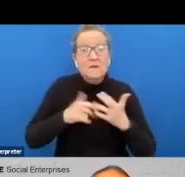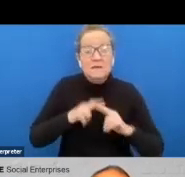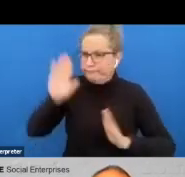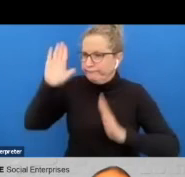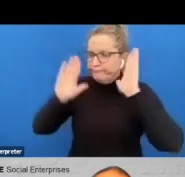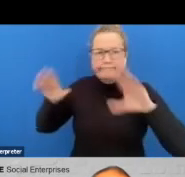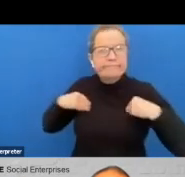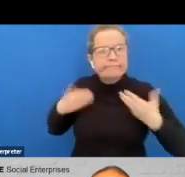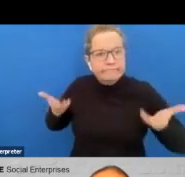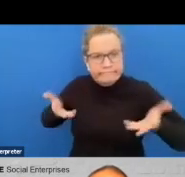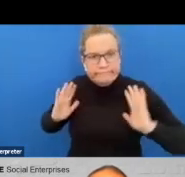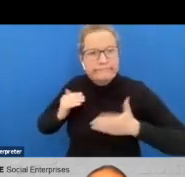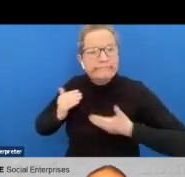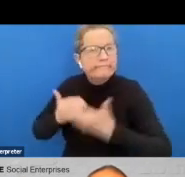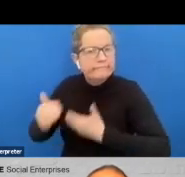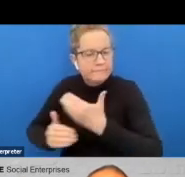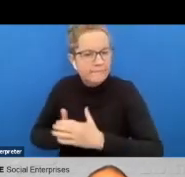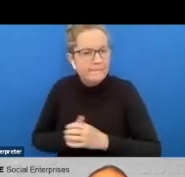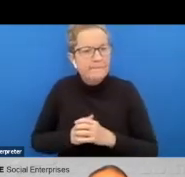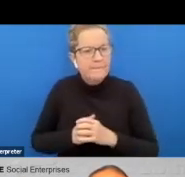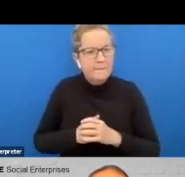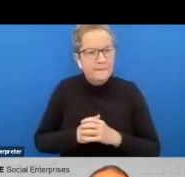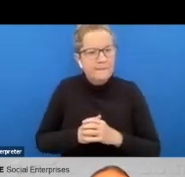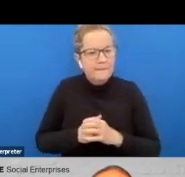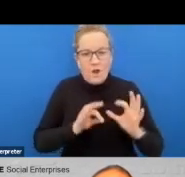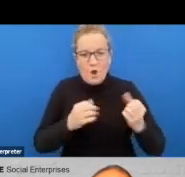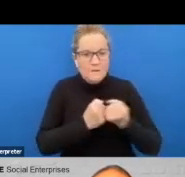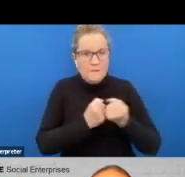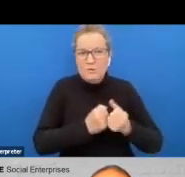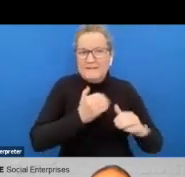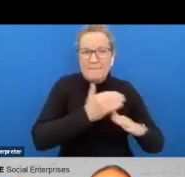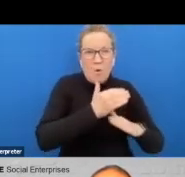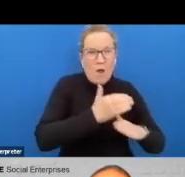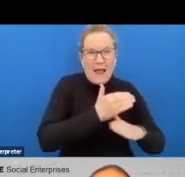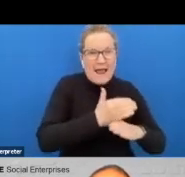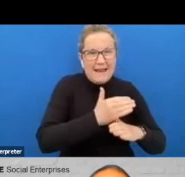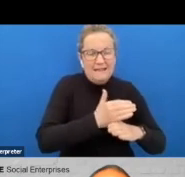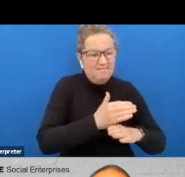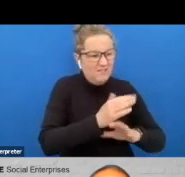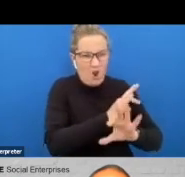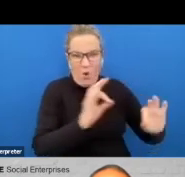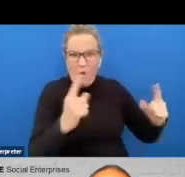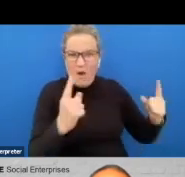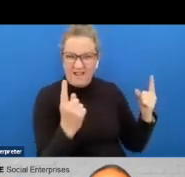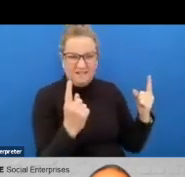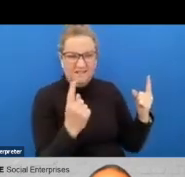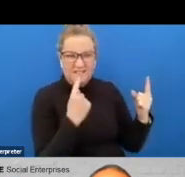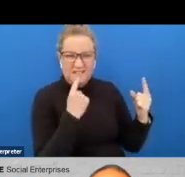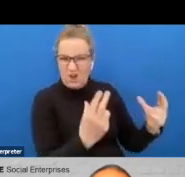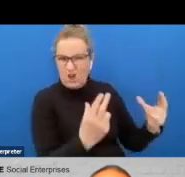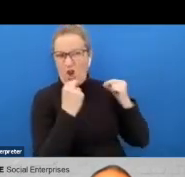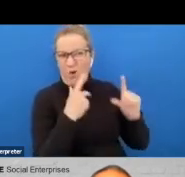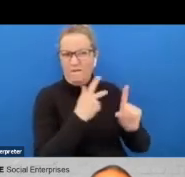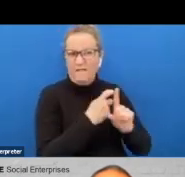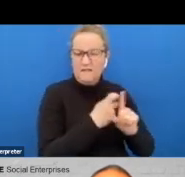we actually have not had any supported employees who have turned around and said um we're not getting vaxxed